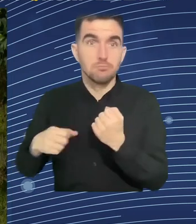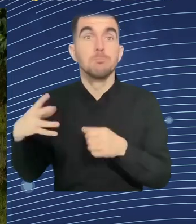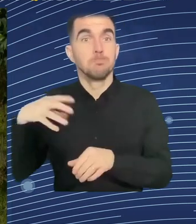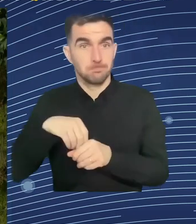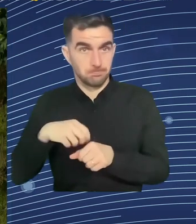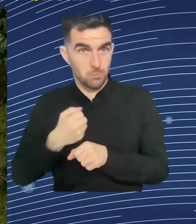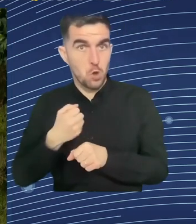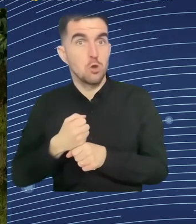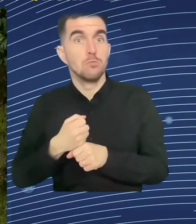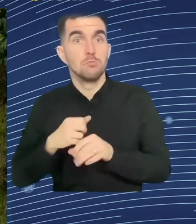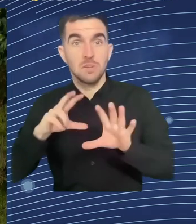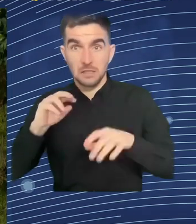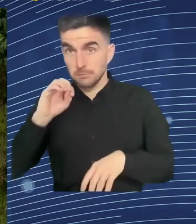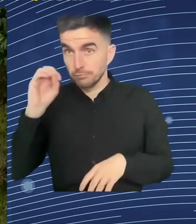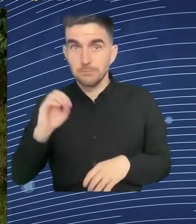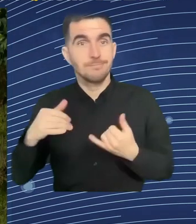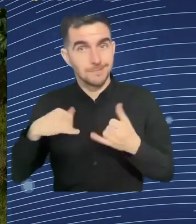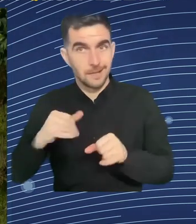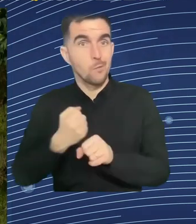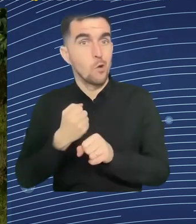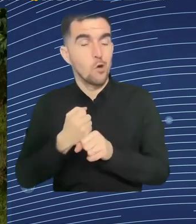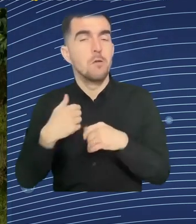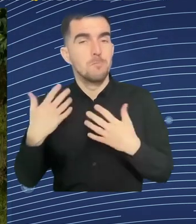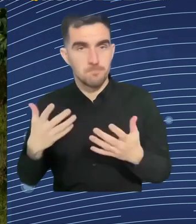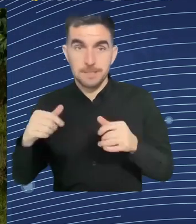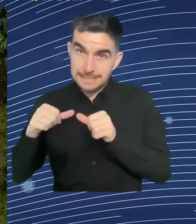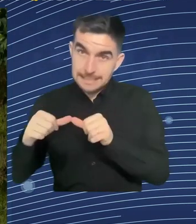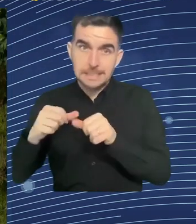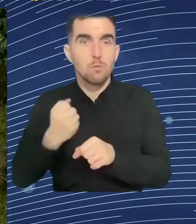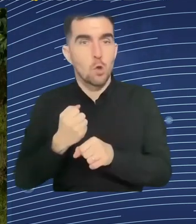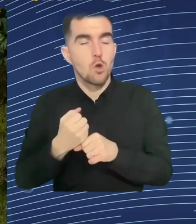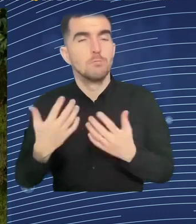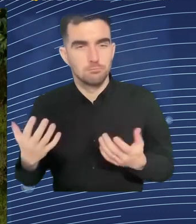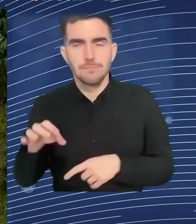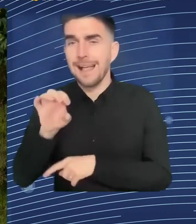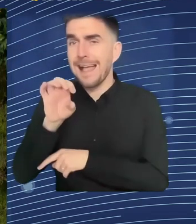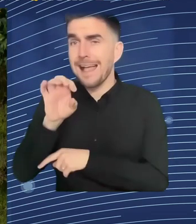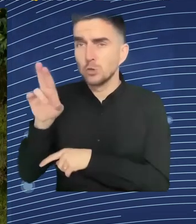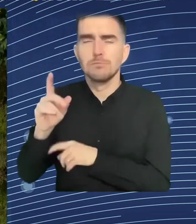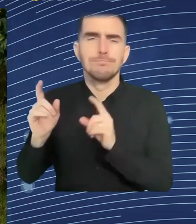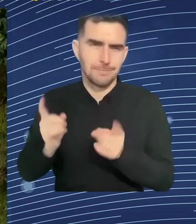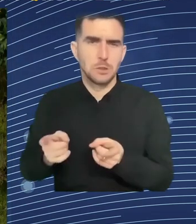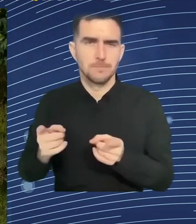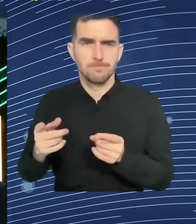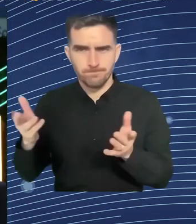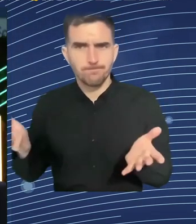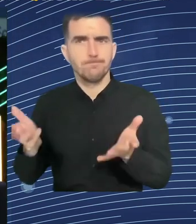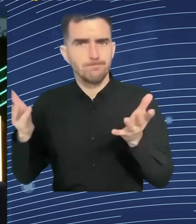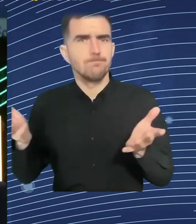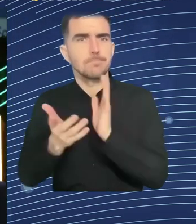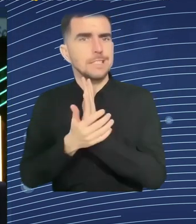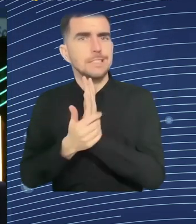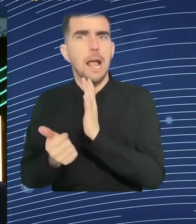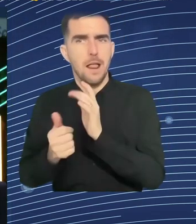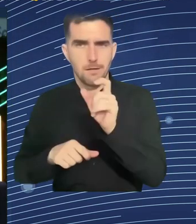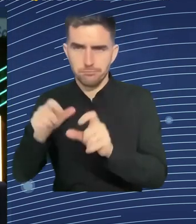to get into the policymaker's perspective and give us an advice? How should we approach this challenge? Not alone,